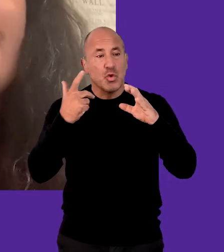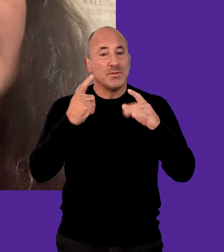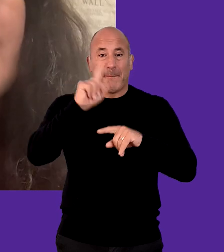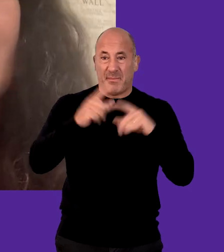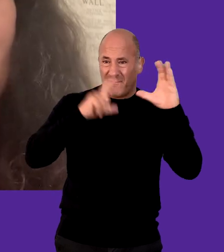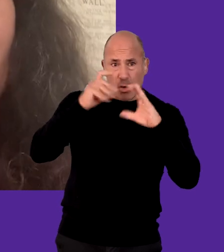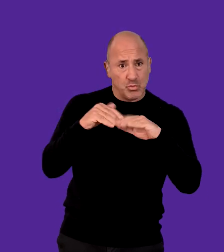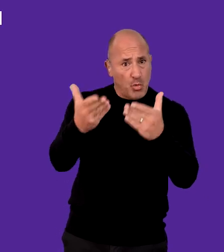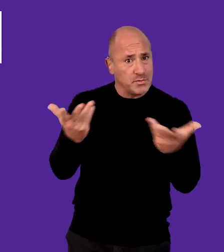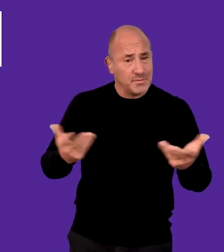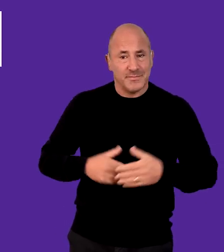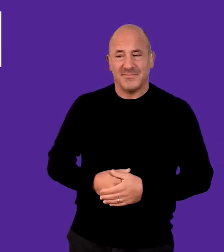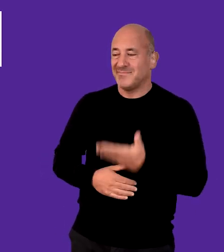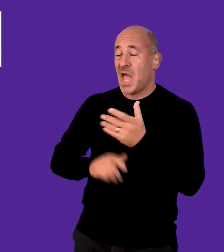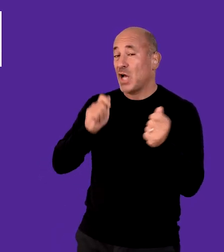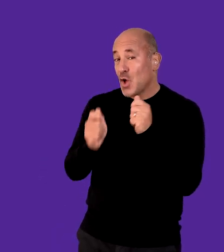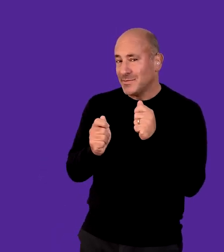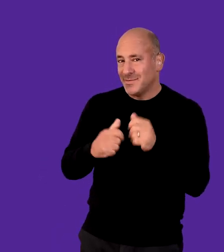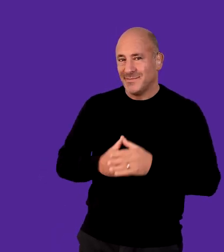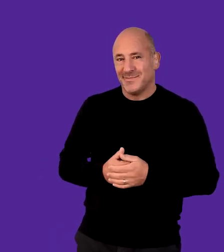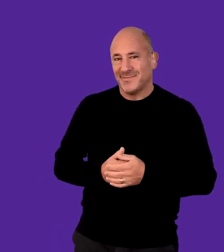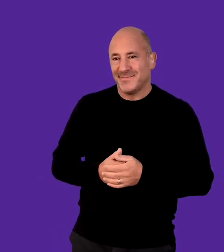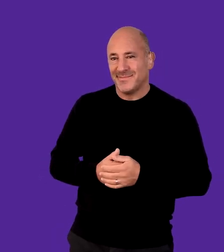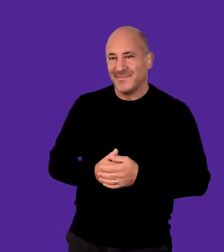and photos of people Adjust